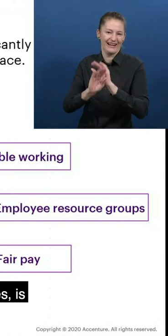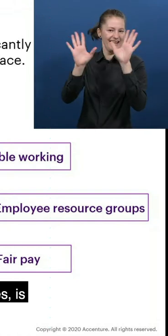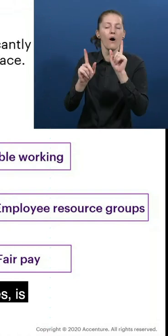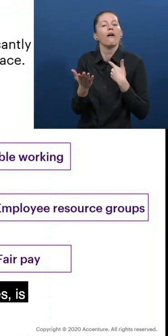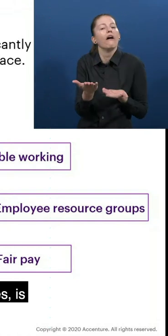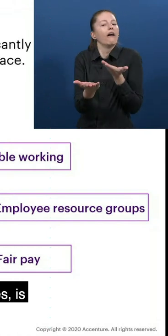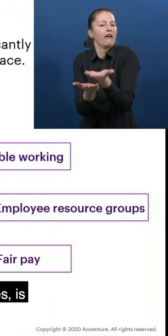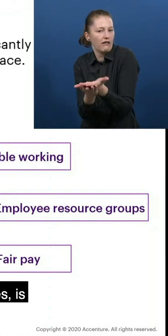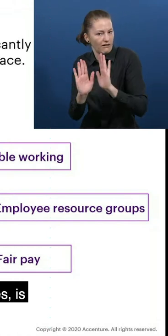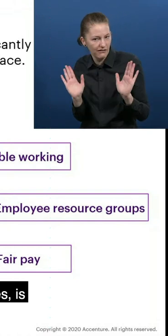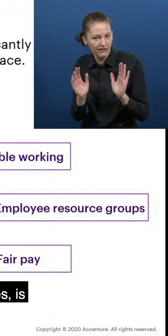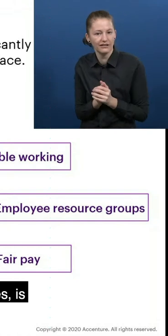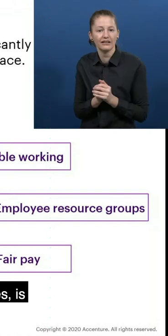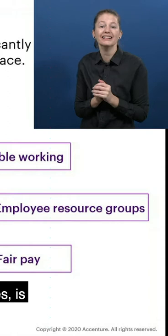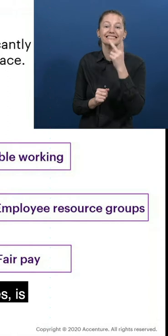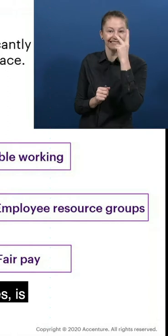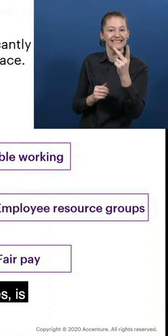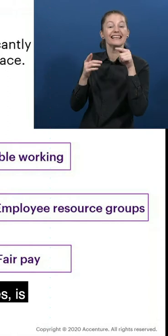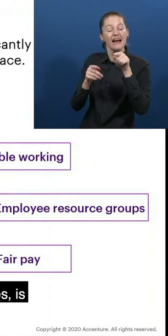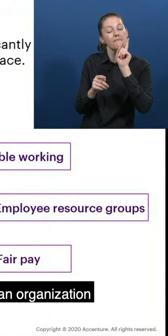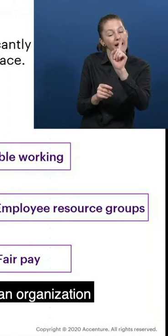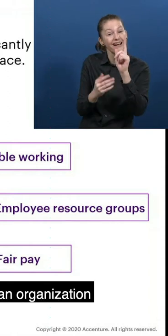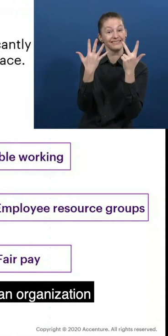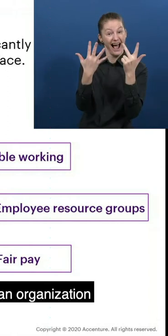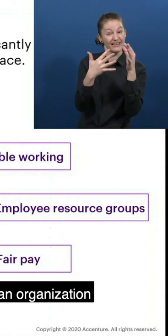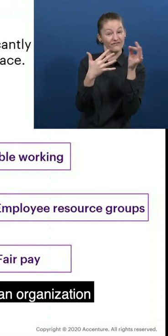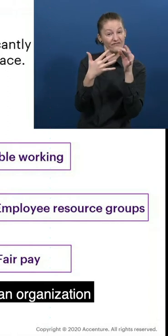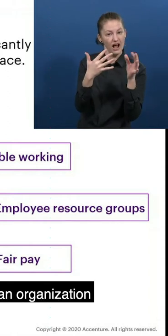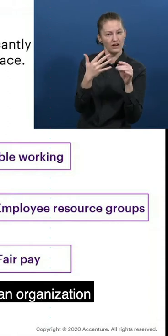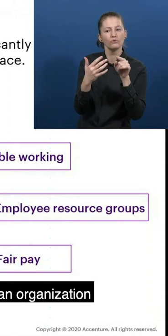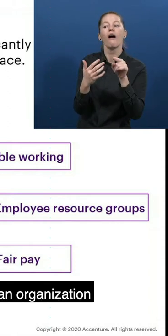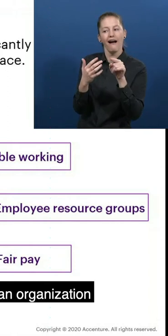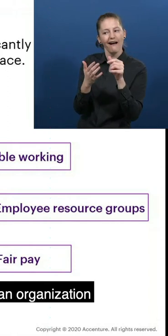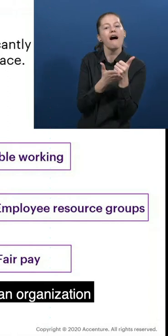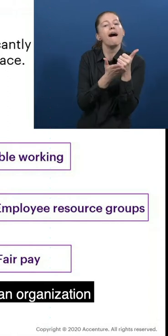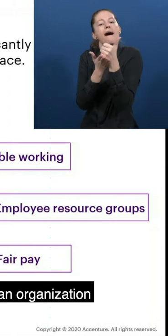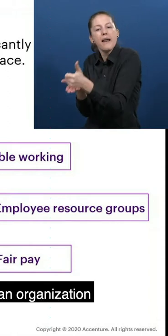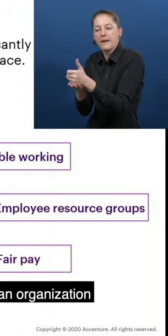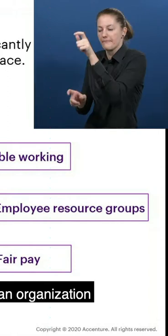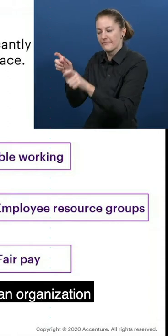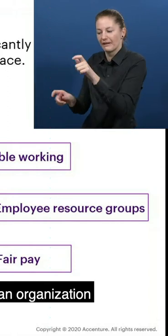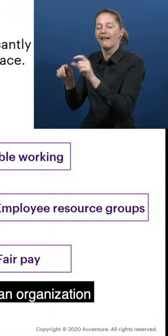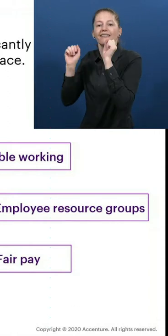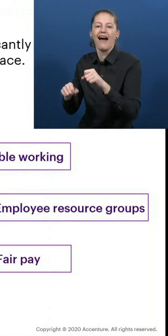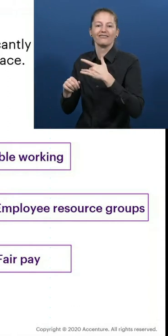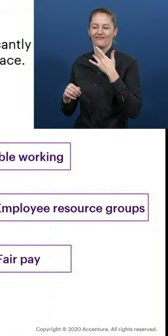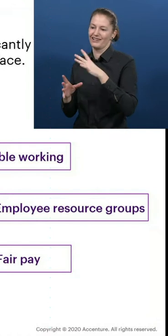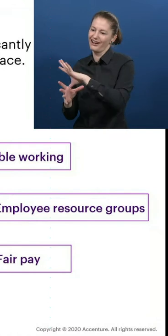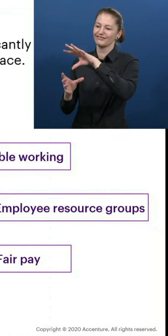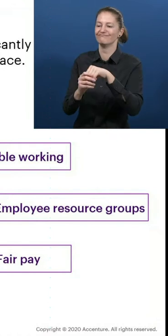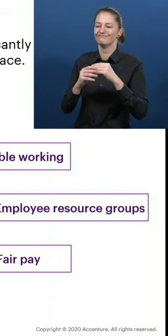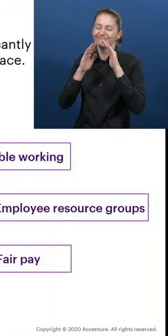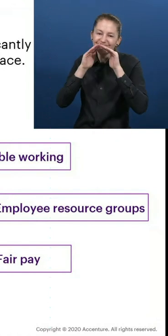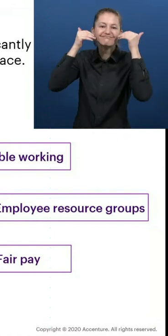what our model suggests and what it does is it shows the likelihood of these factors being present in an organization where these